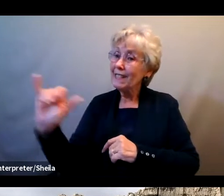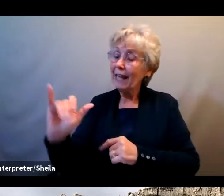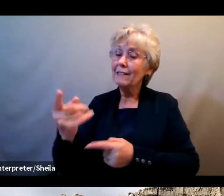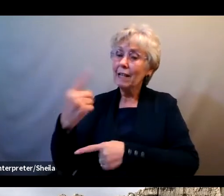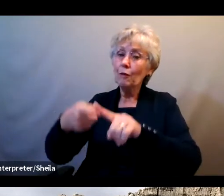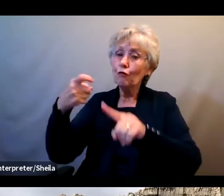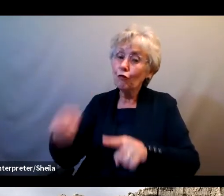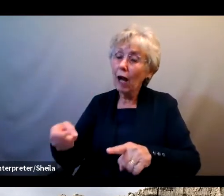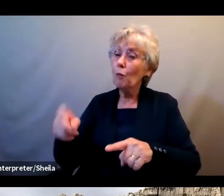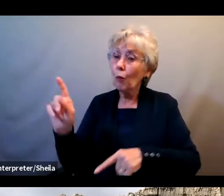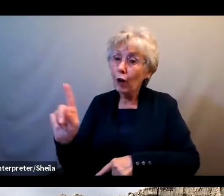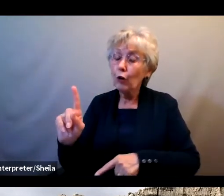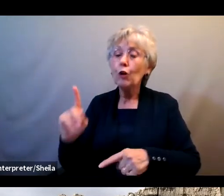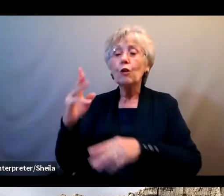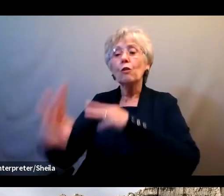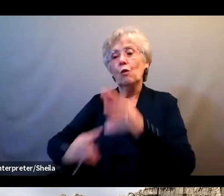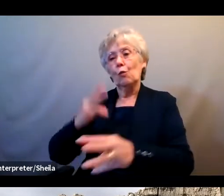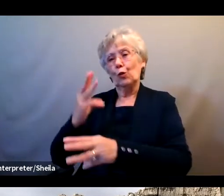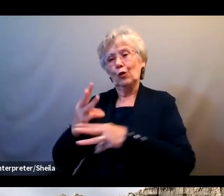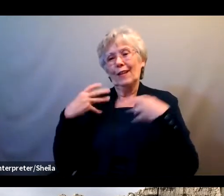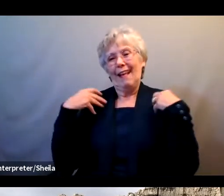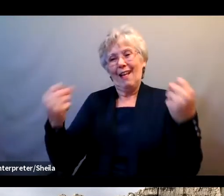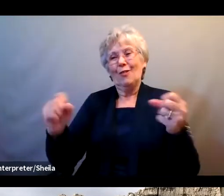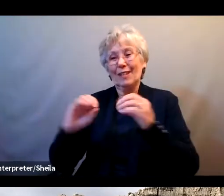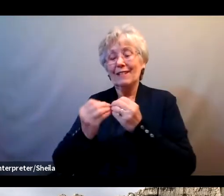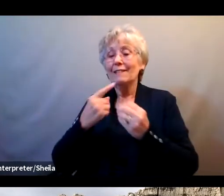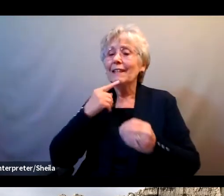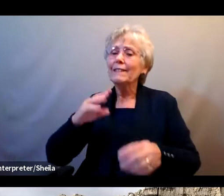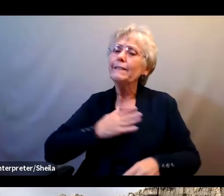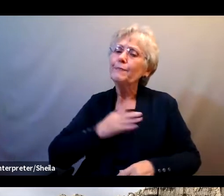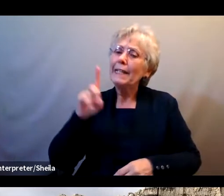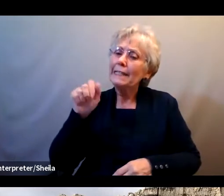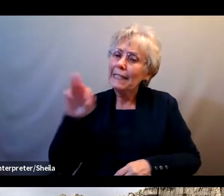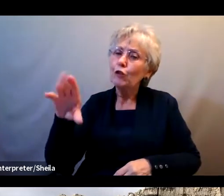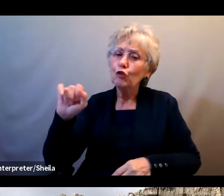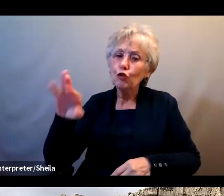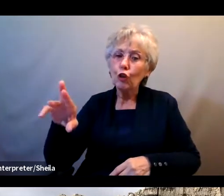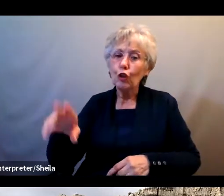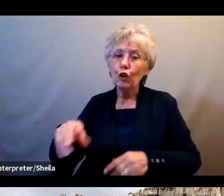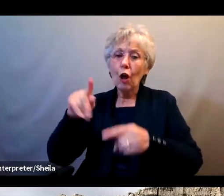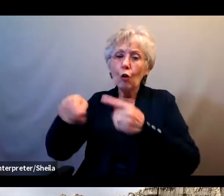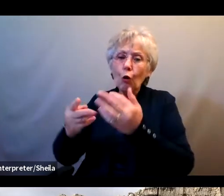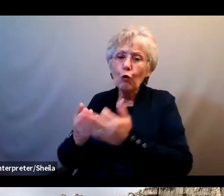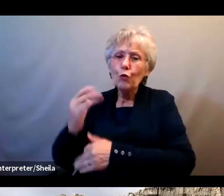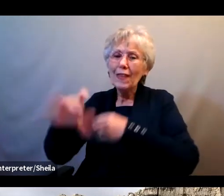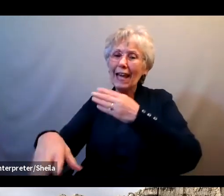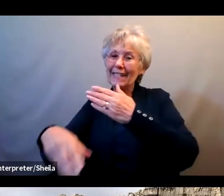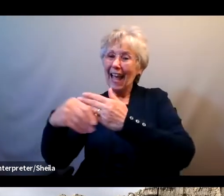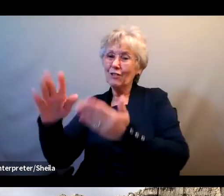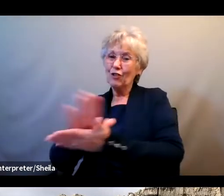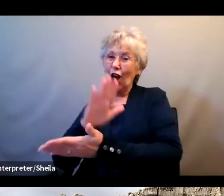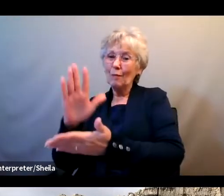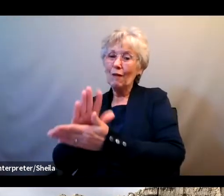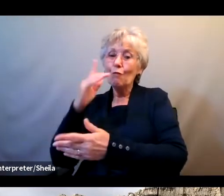World Health Organization. It says, Dear Sir, go through the attached document on safety measures regarding the